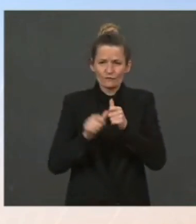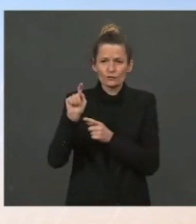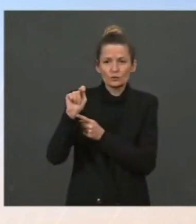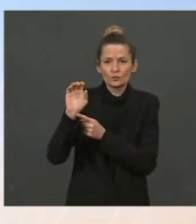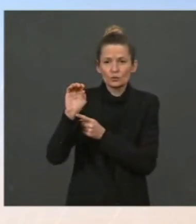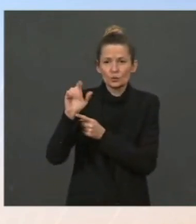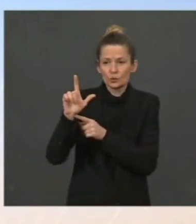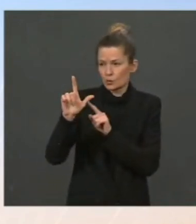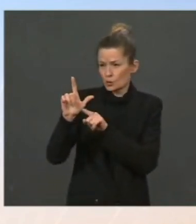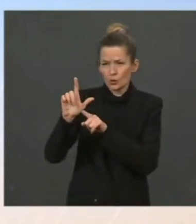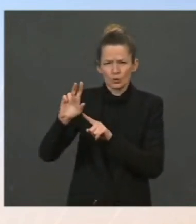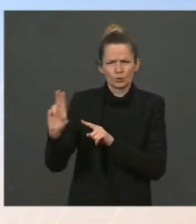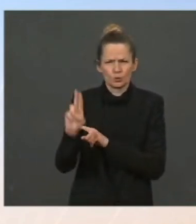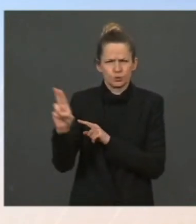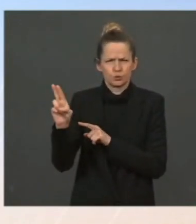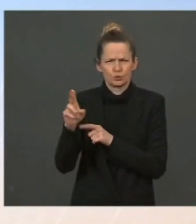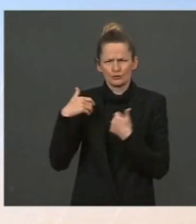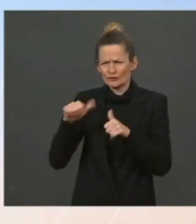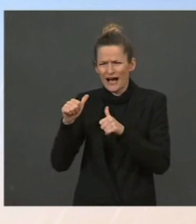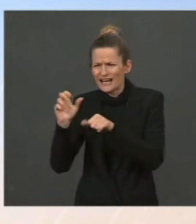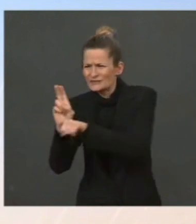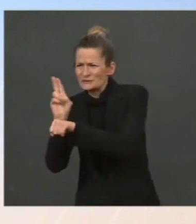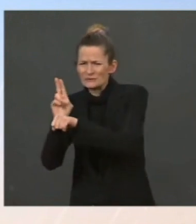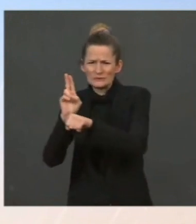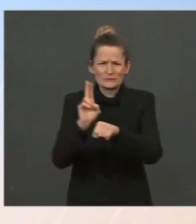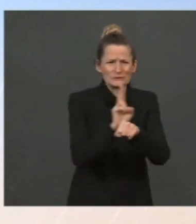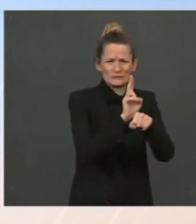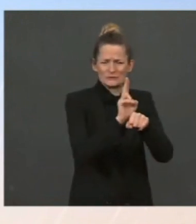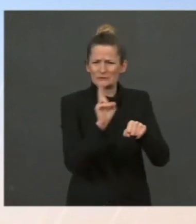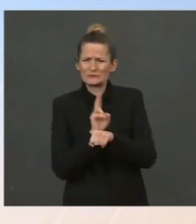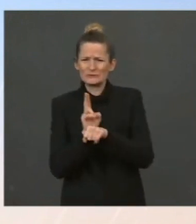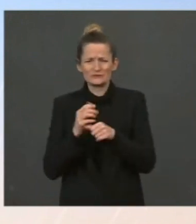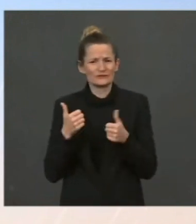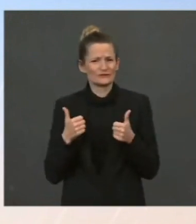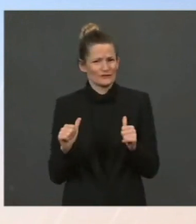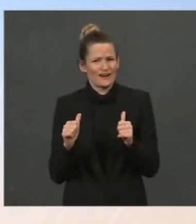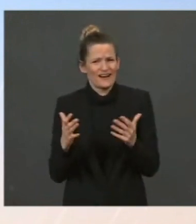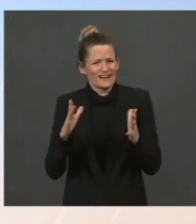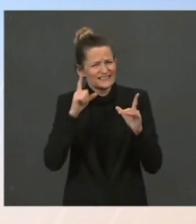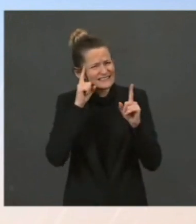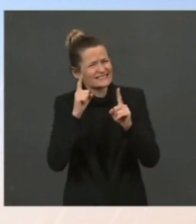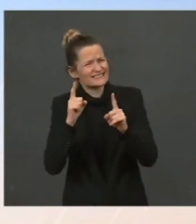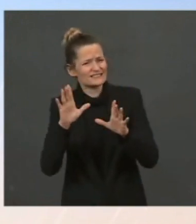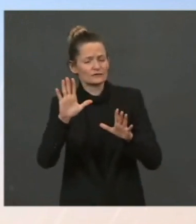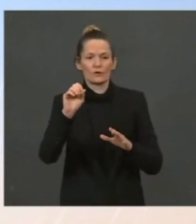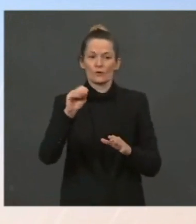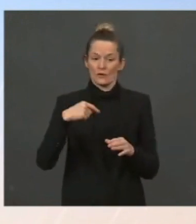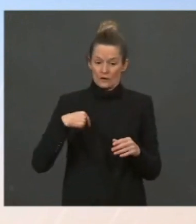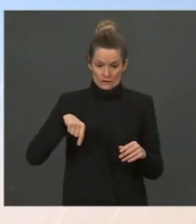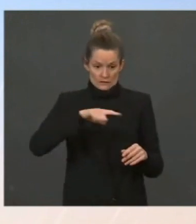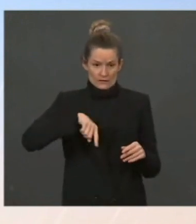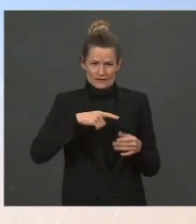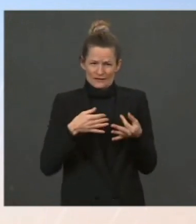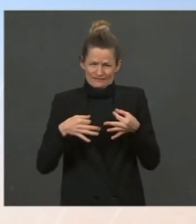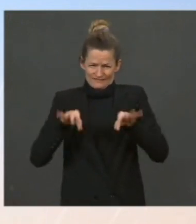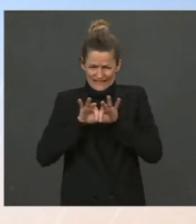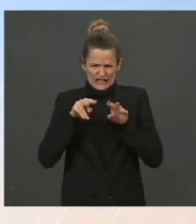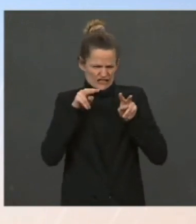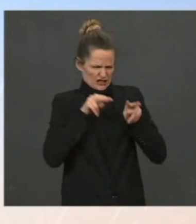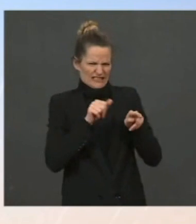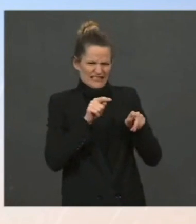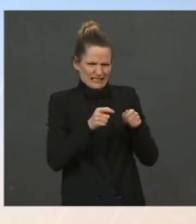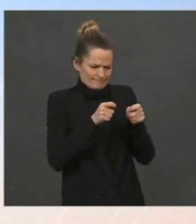the LIHEAP funds were a very important tool for low-income home energy assistance.